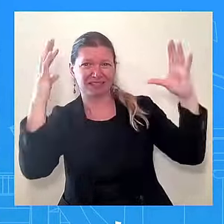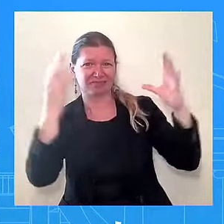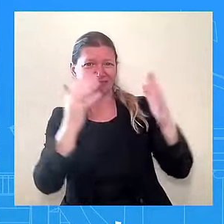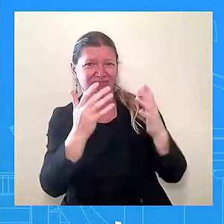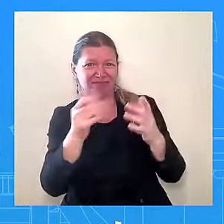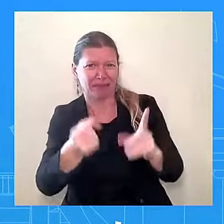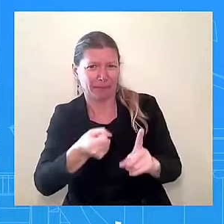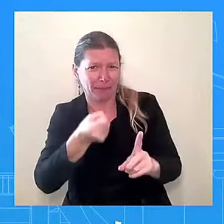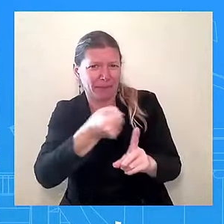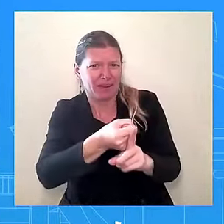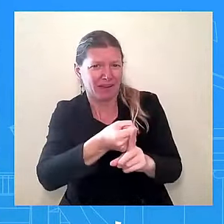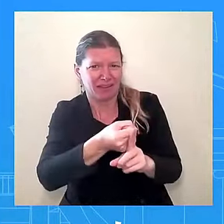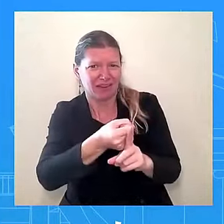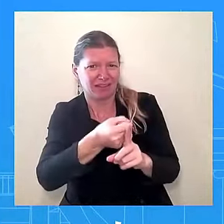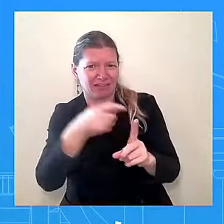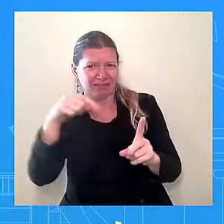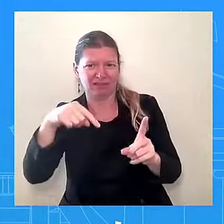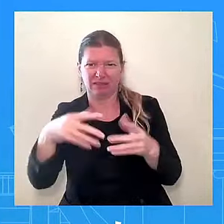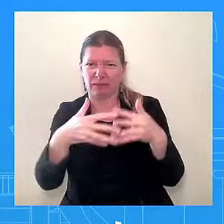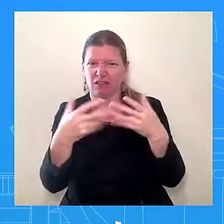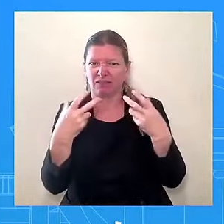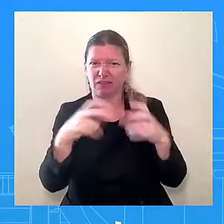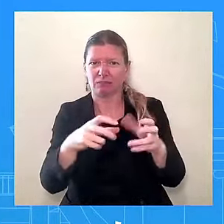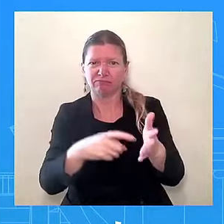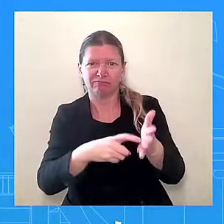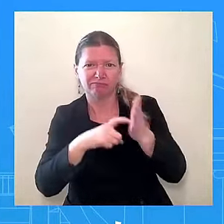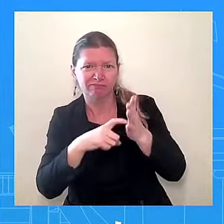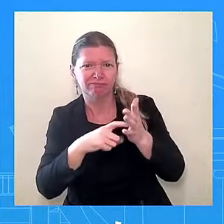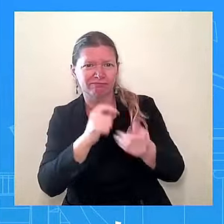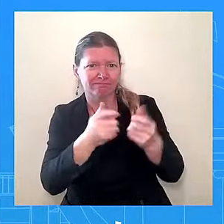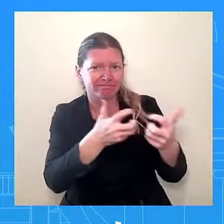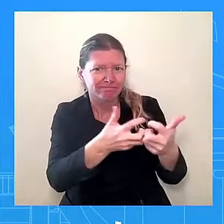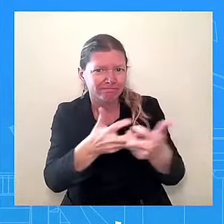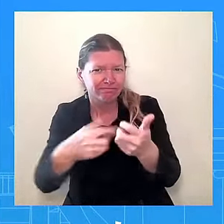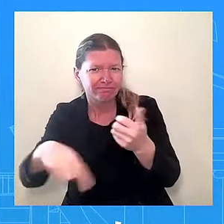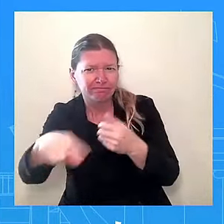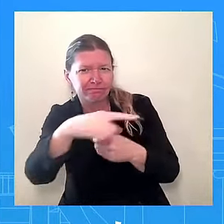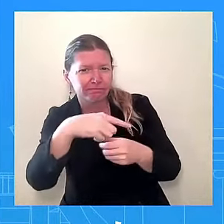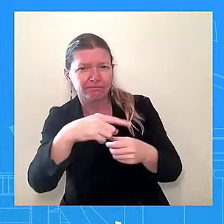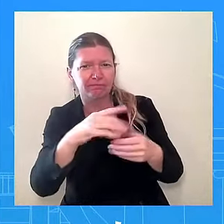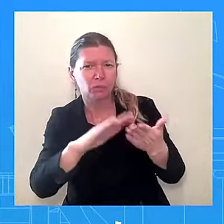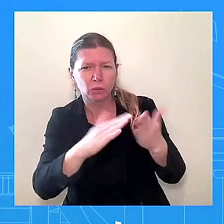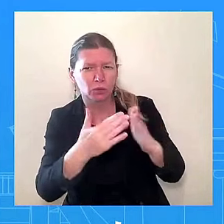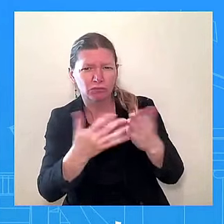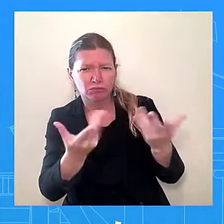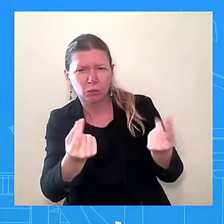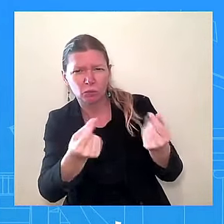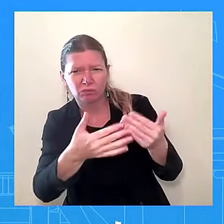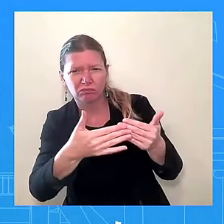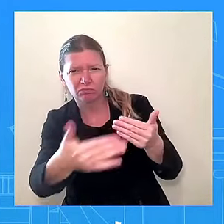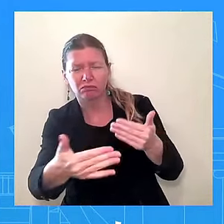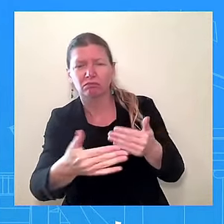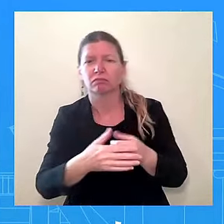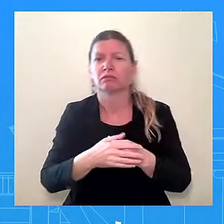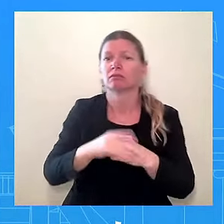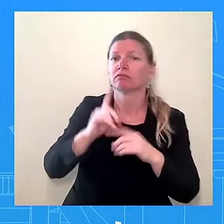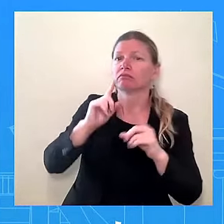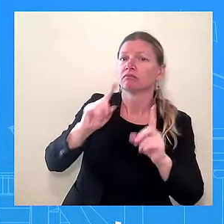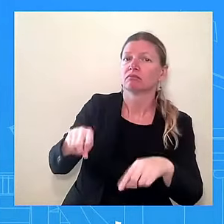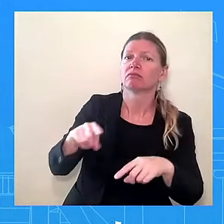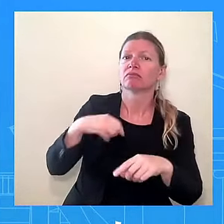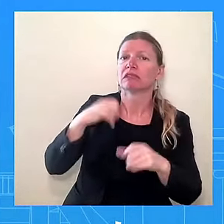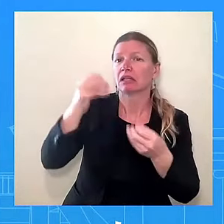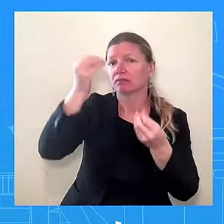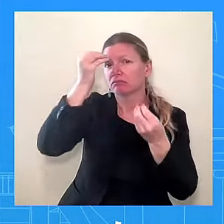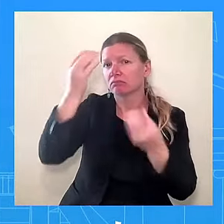is going? Well, I can tell you that we have a number of programs, and if you're interested in knowing all of the programs that are impacted